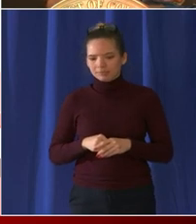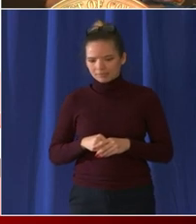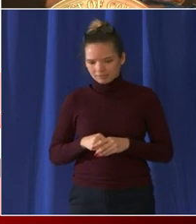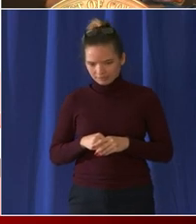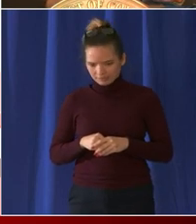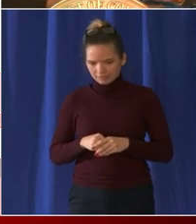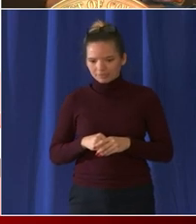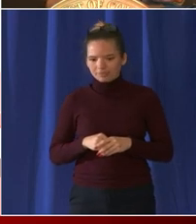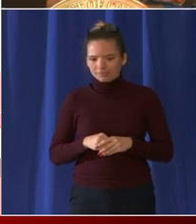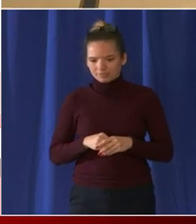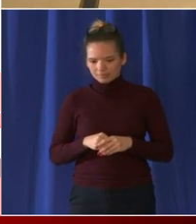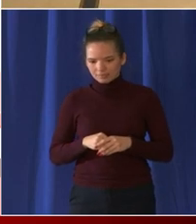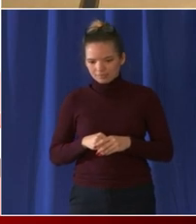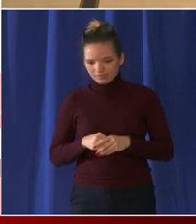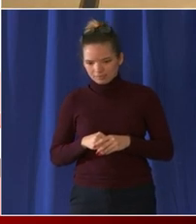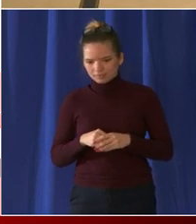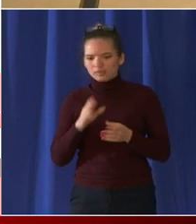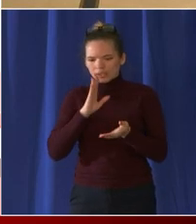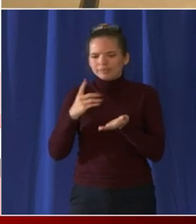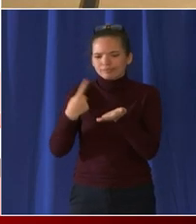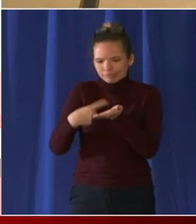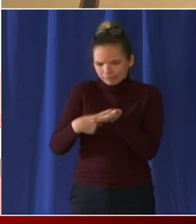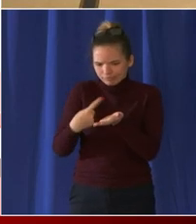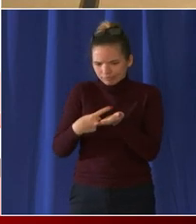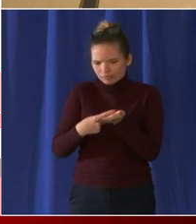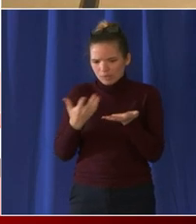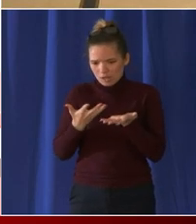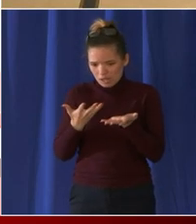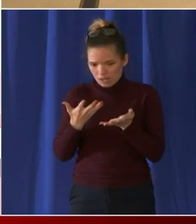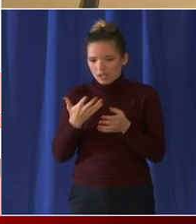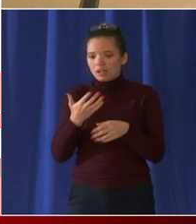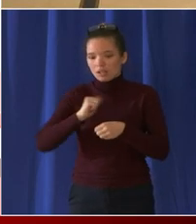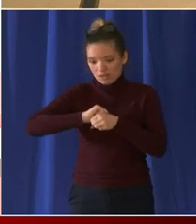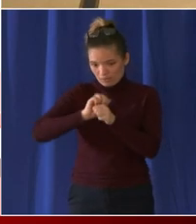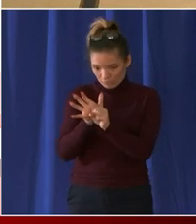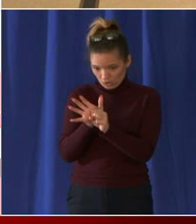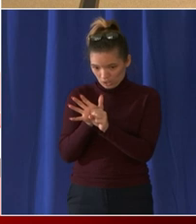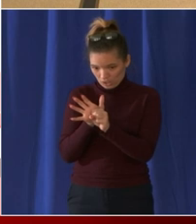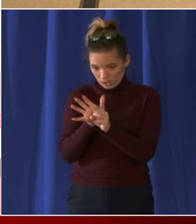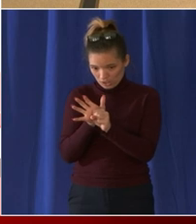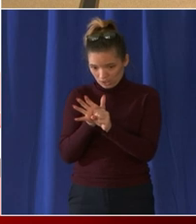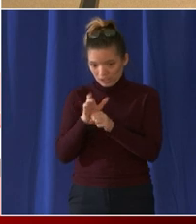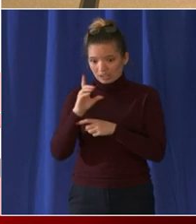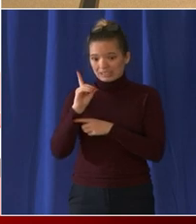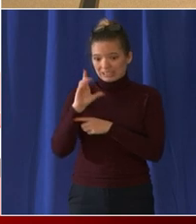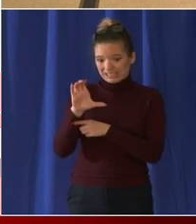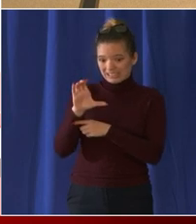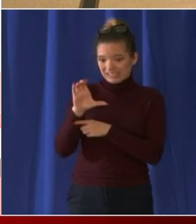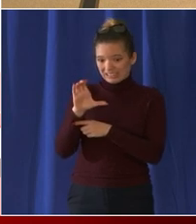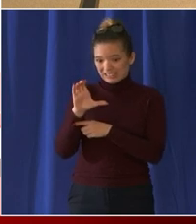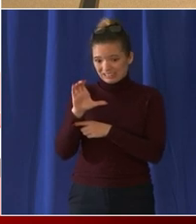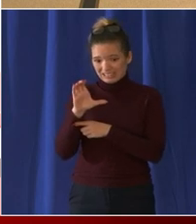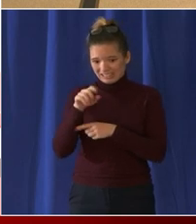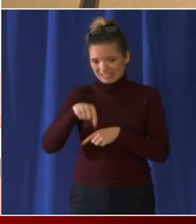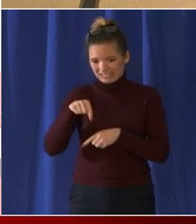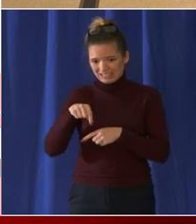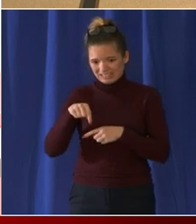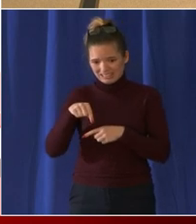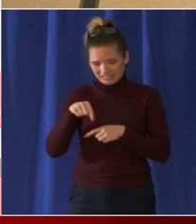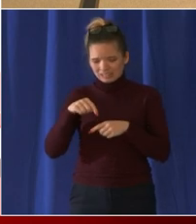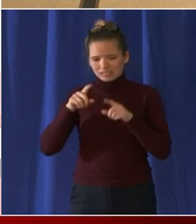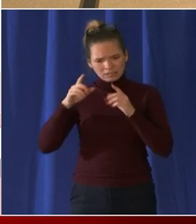-19 DC continues to lead the nation in COVID-19 testing and we're grateful to all of the residents who have been